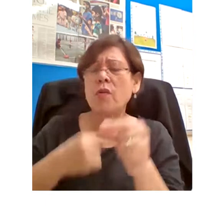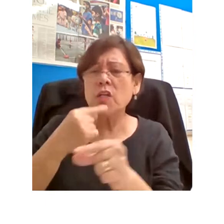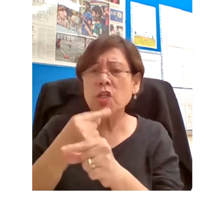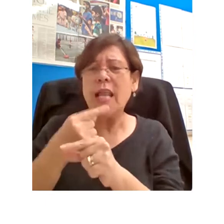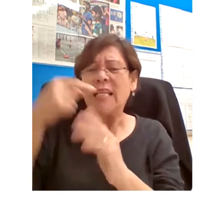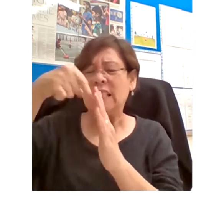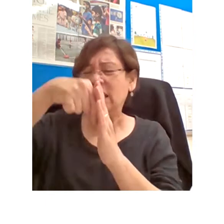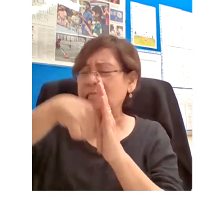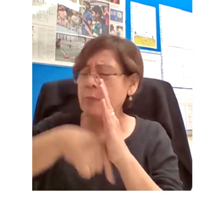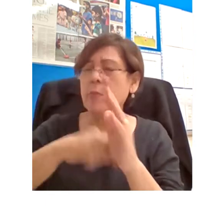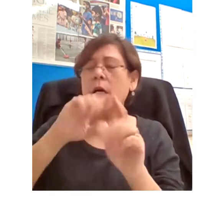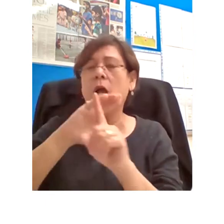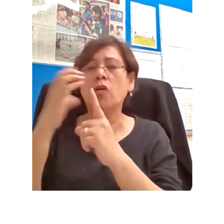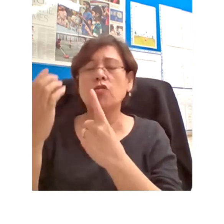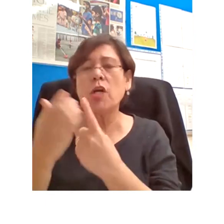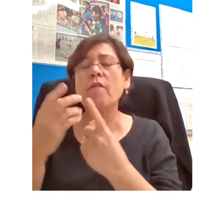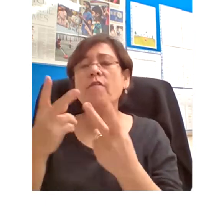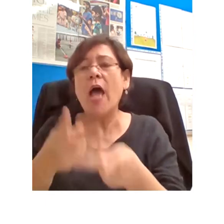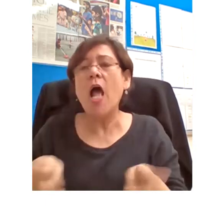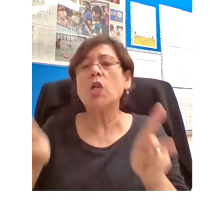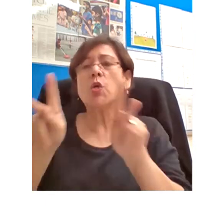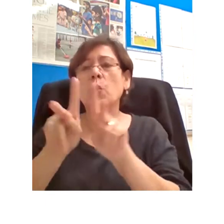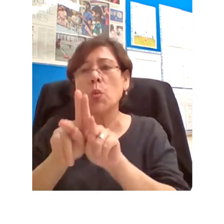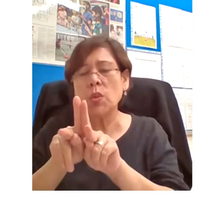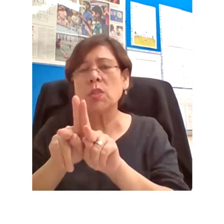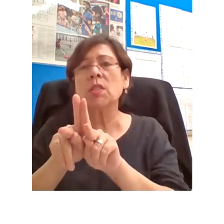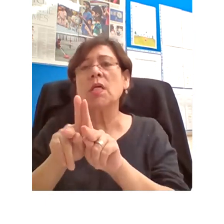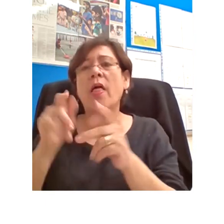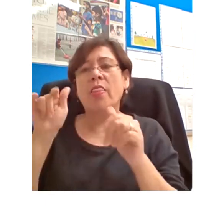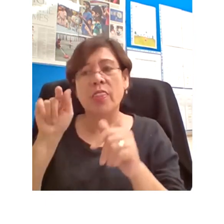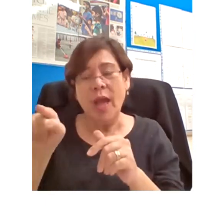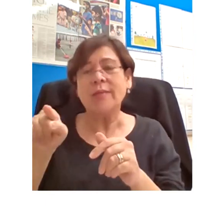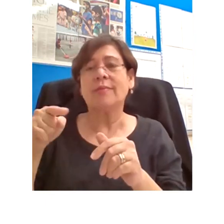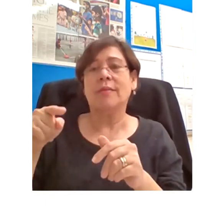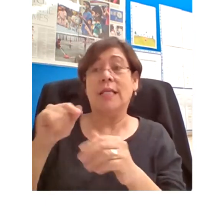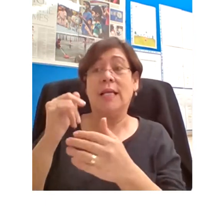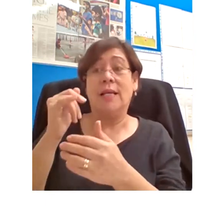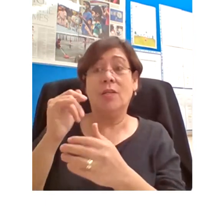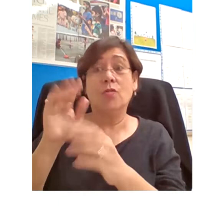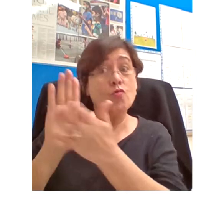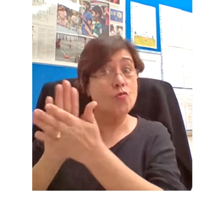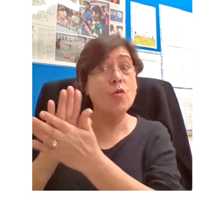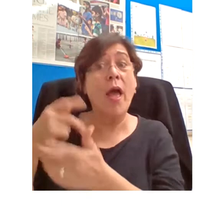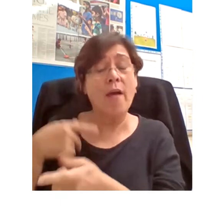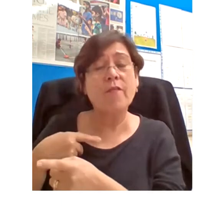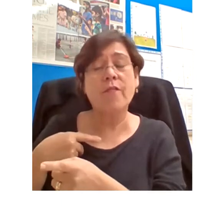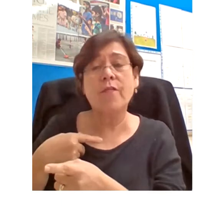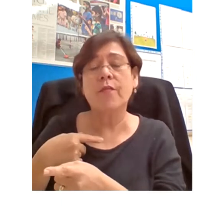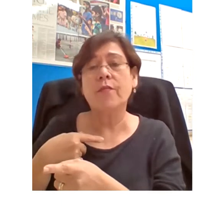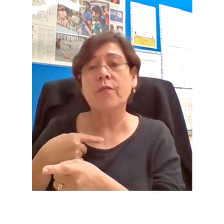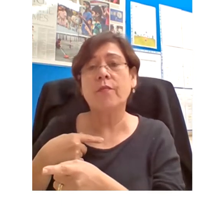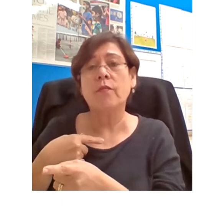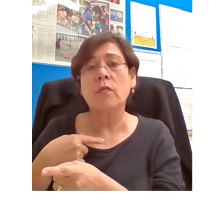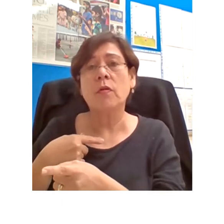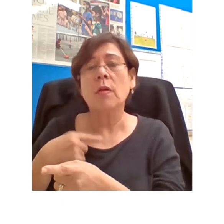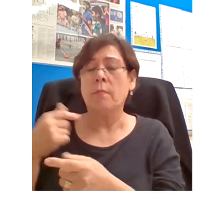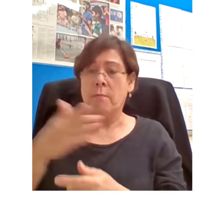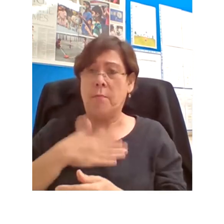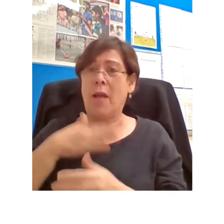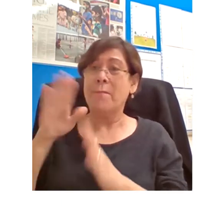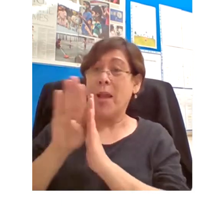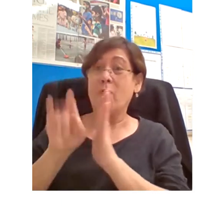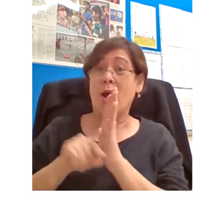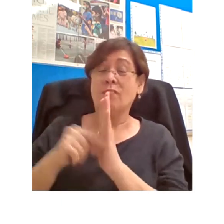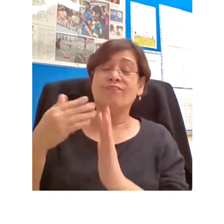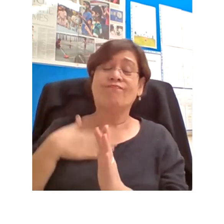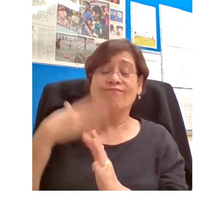cultural values, which in turn sustain those institutions. And it turns out that this background provides us with some